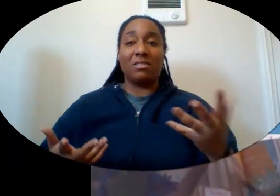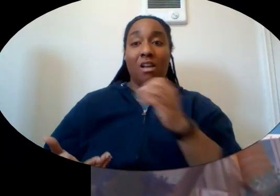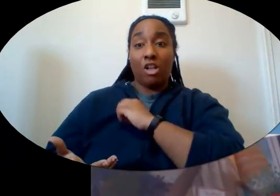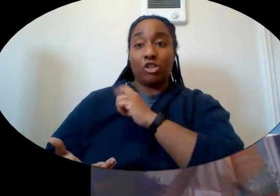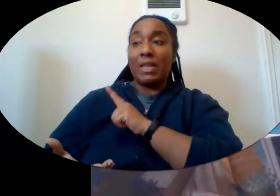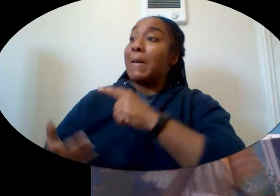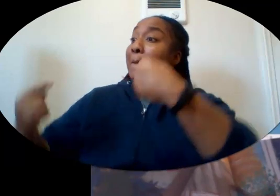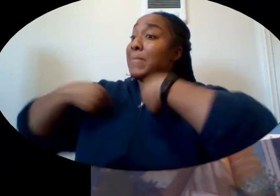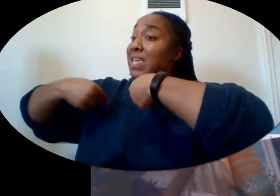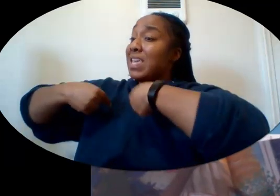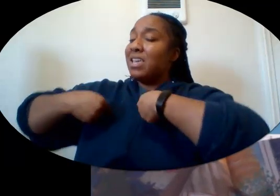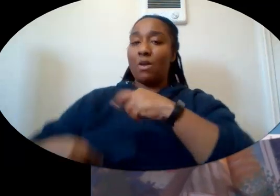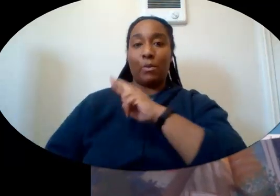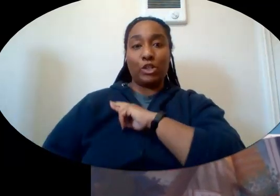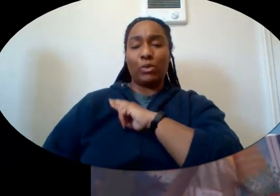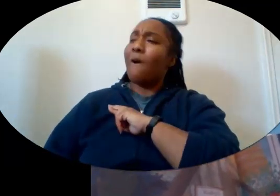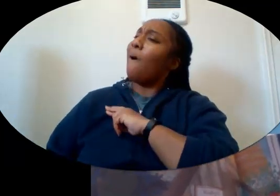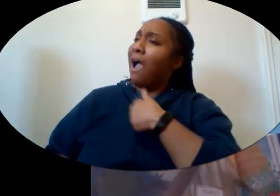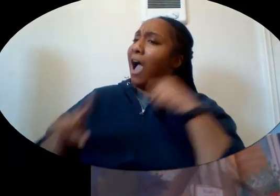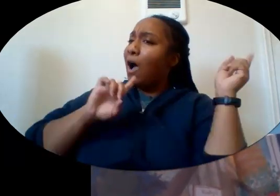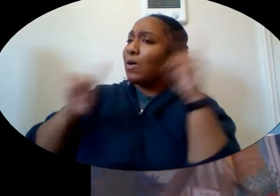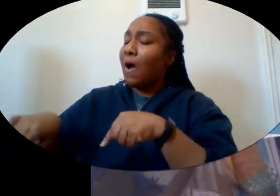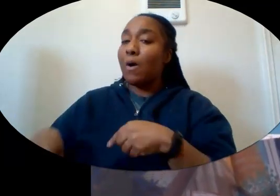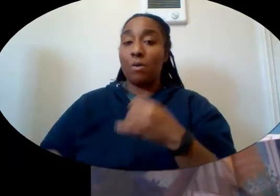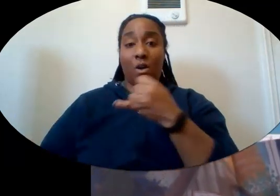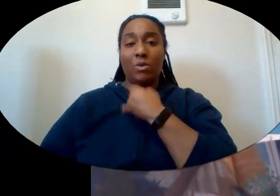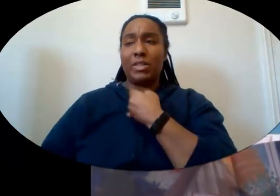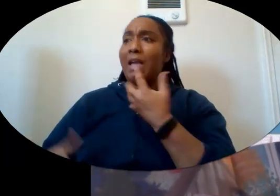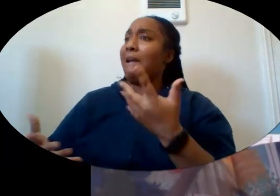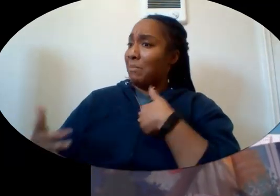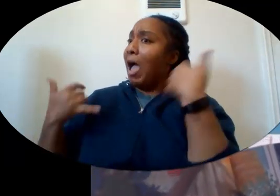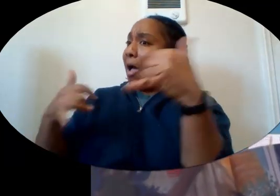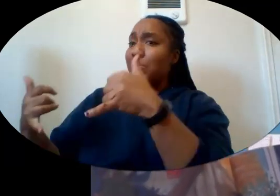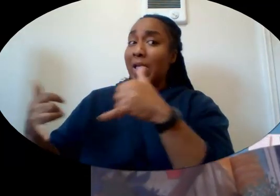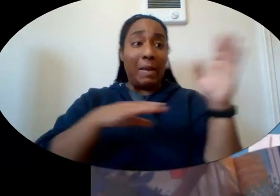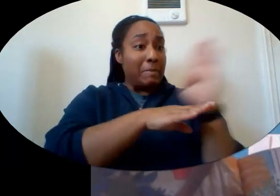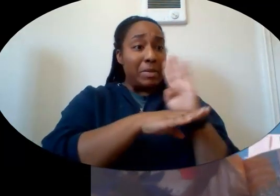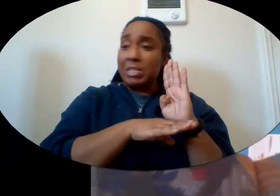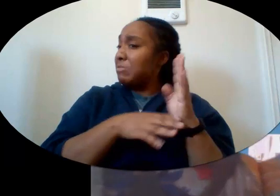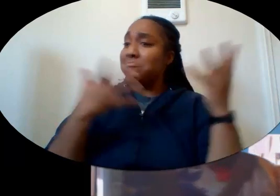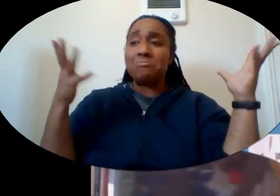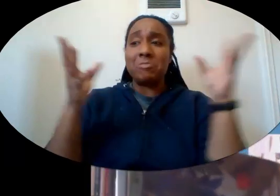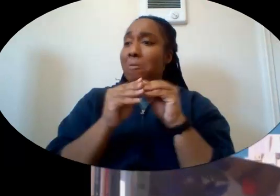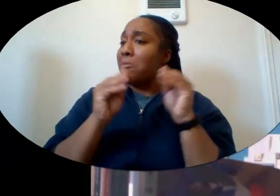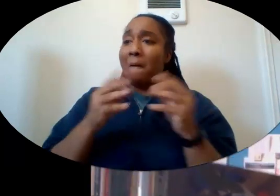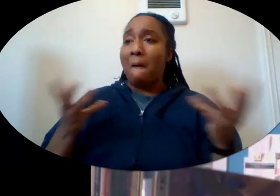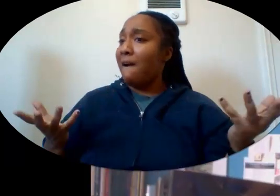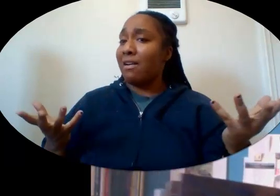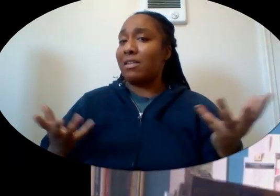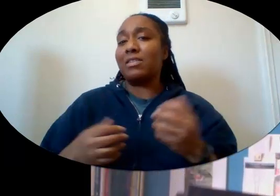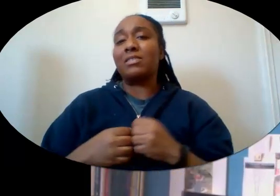Me, me, said Oscar Lee. Let's go, said Rodrigo. I'll play, said Jose. I'm not busy anymore.